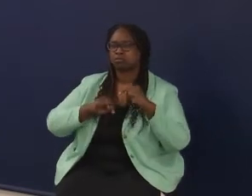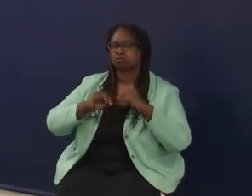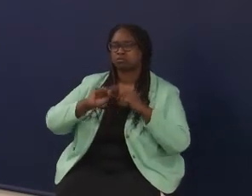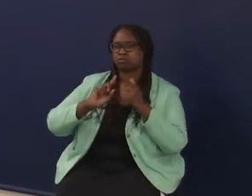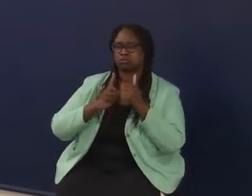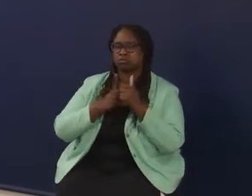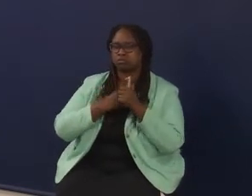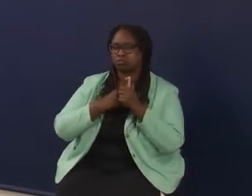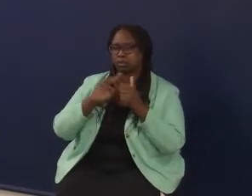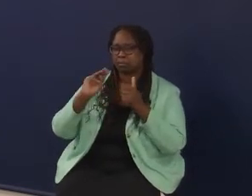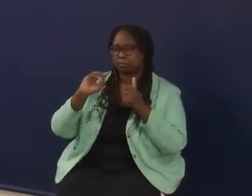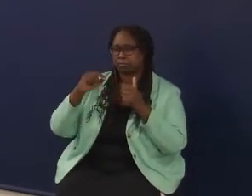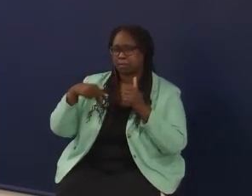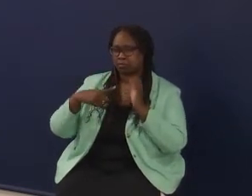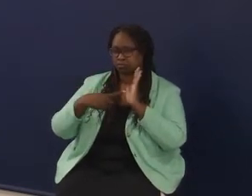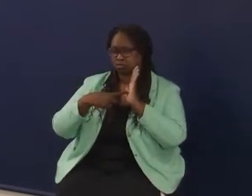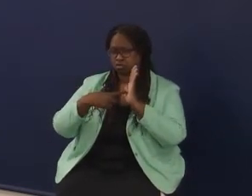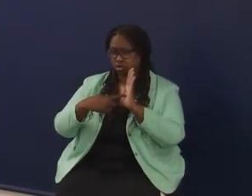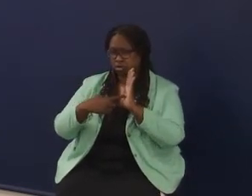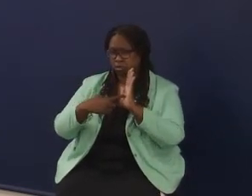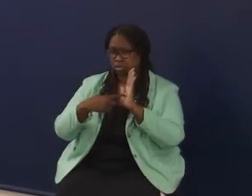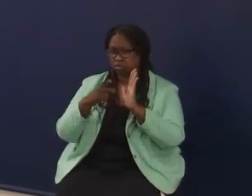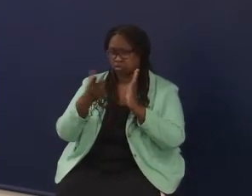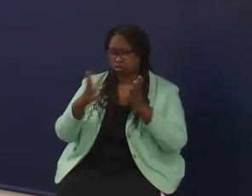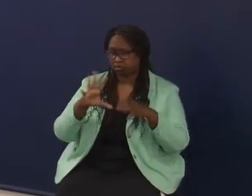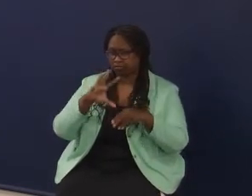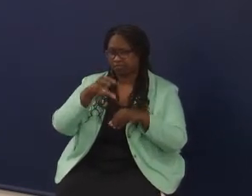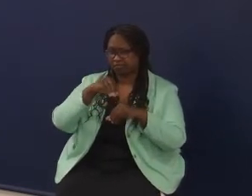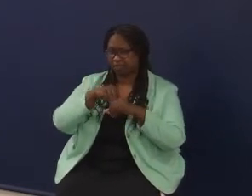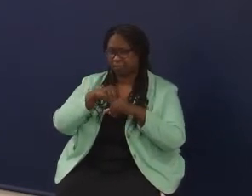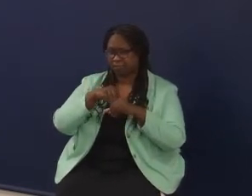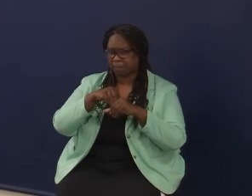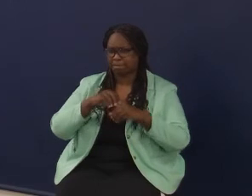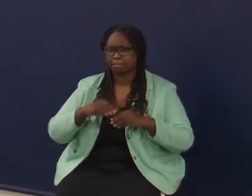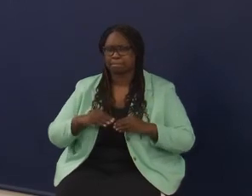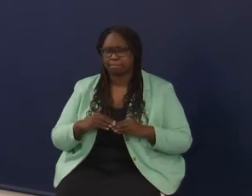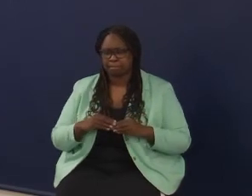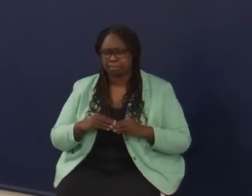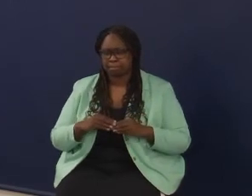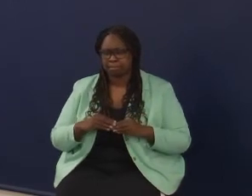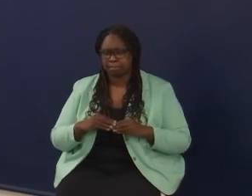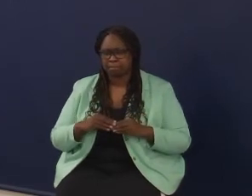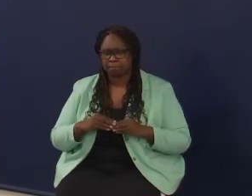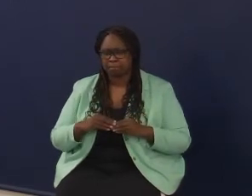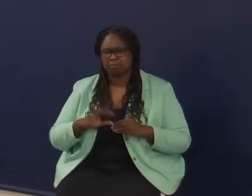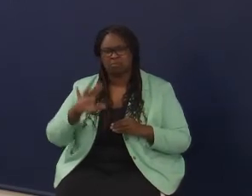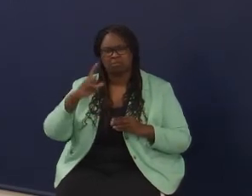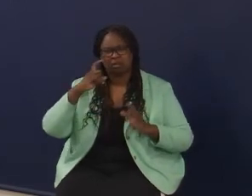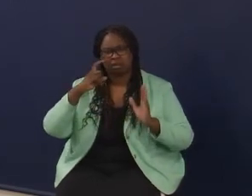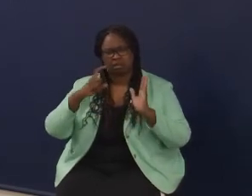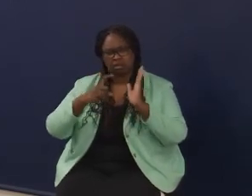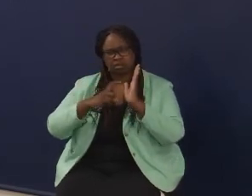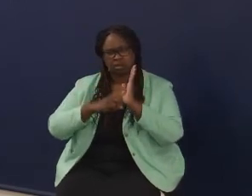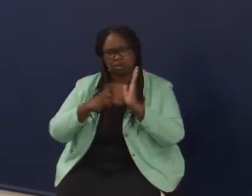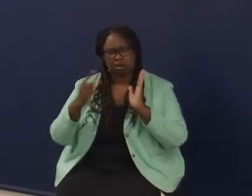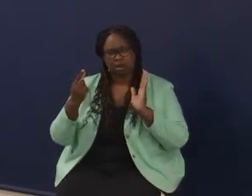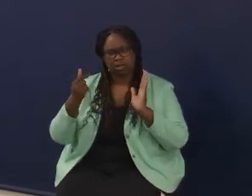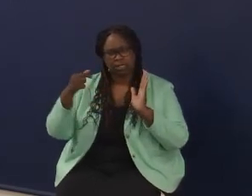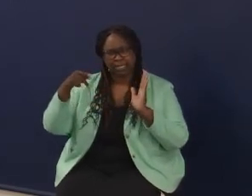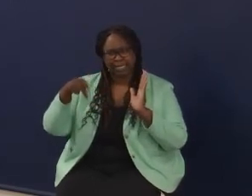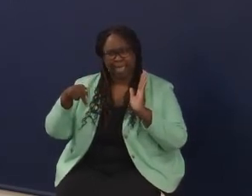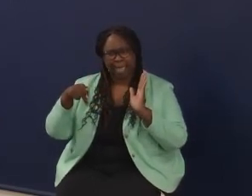map that you were showing where you were already involved, there's a large gap in western